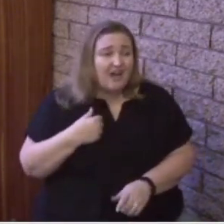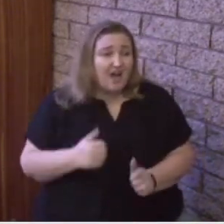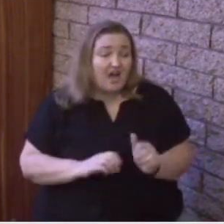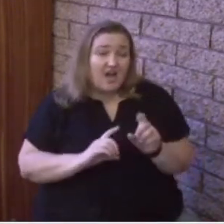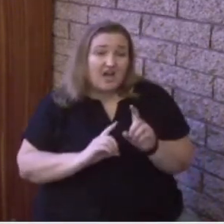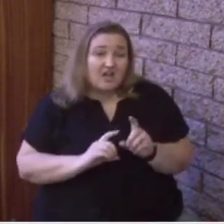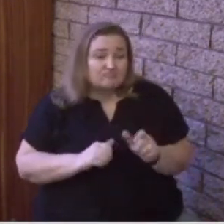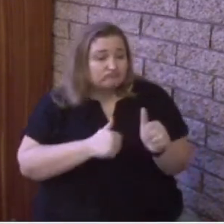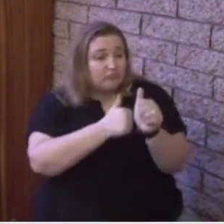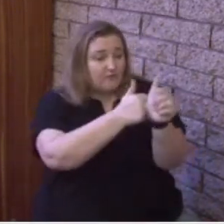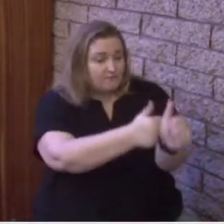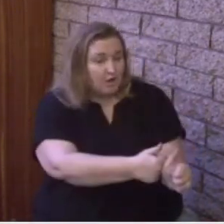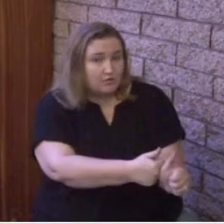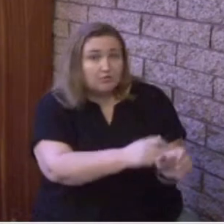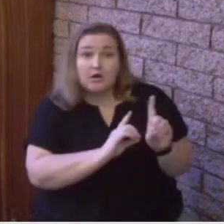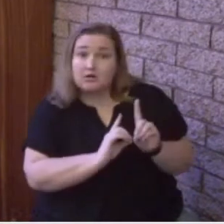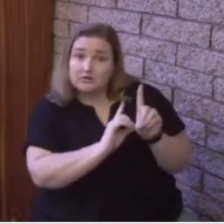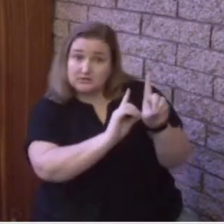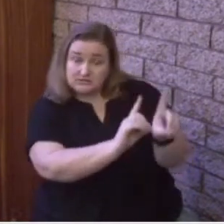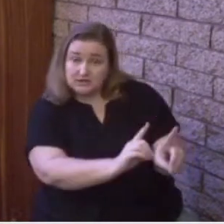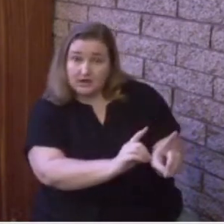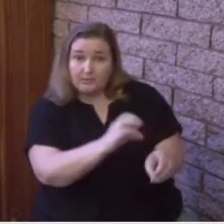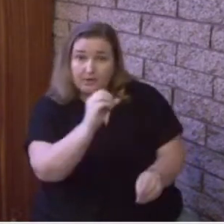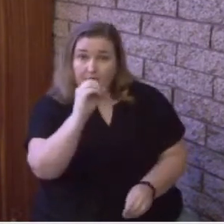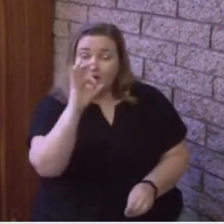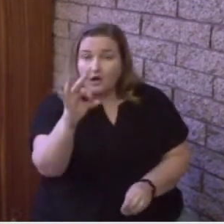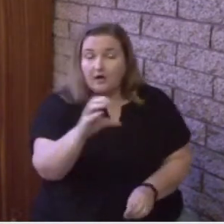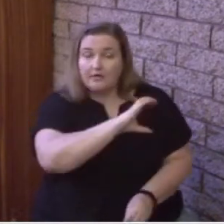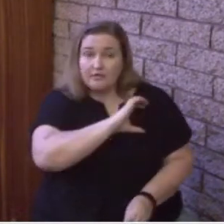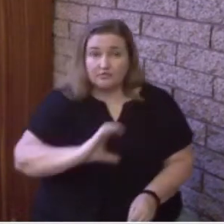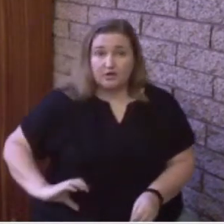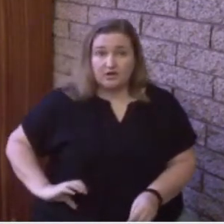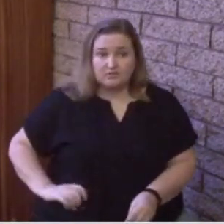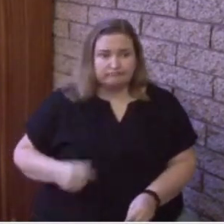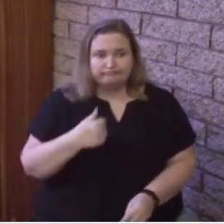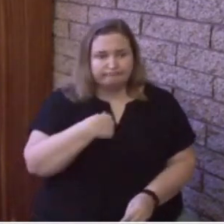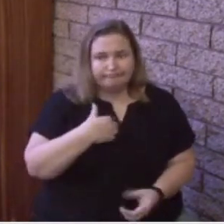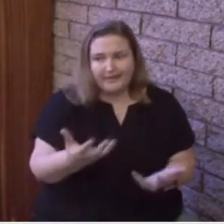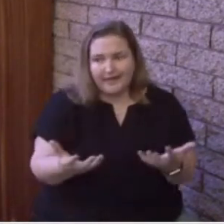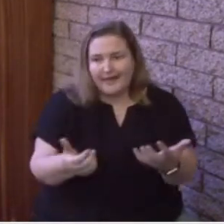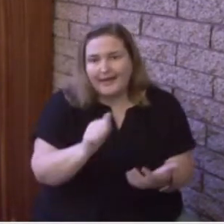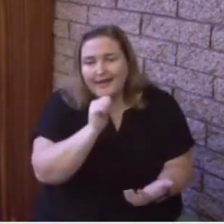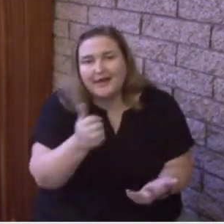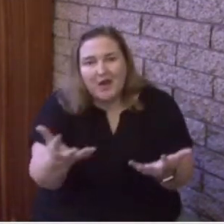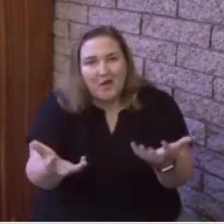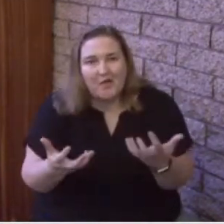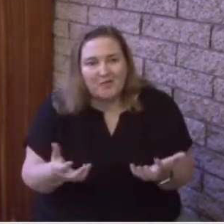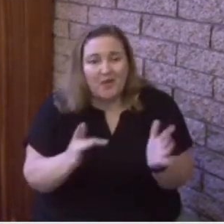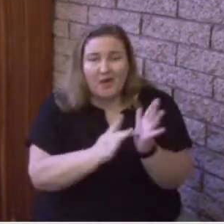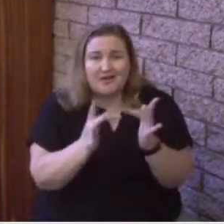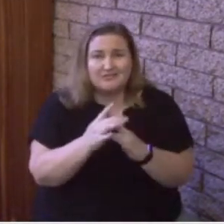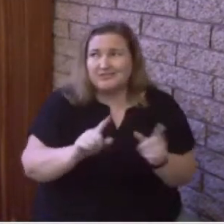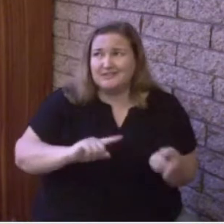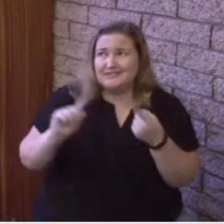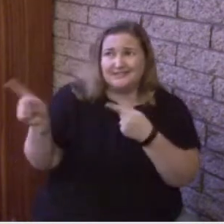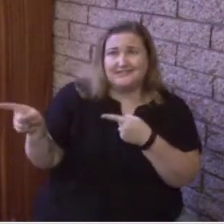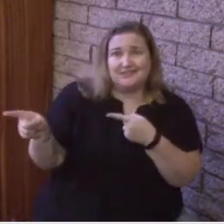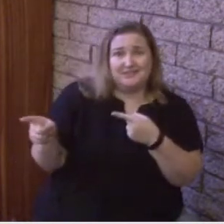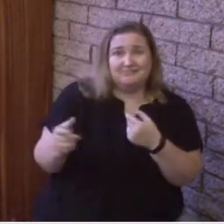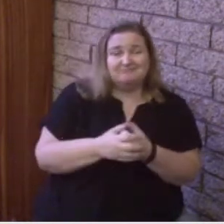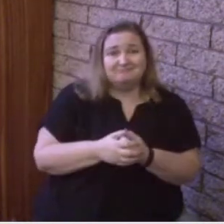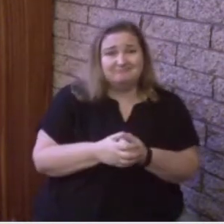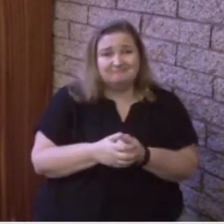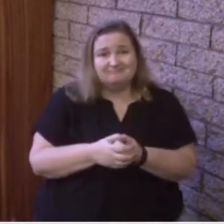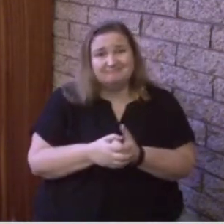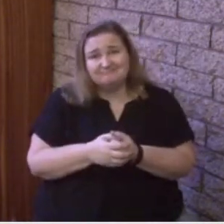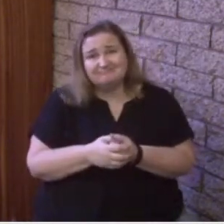of Christ. I wouldn't want Jesus to leave me either. If I had Jesus right here next to me, I wouldn't want Him to leave either. I don't think